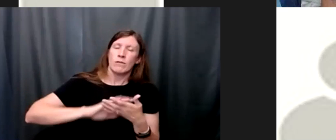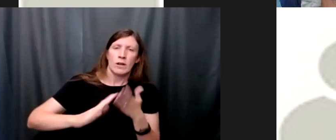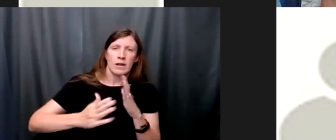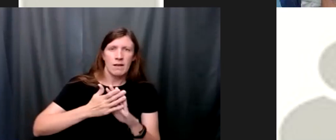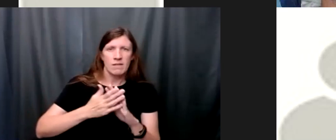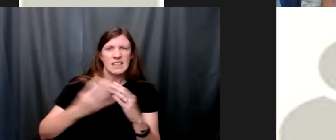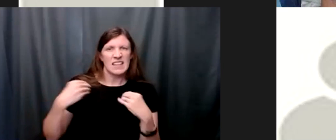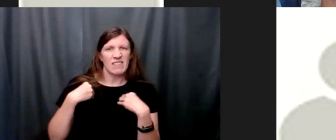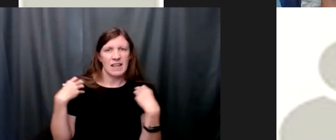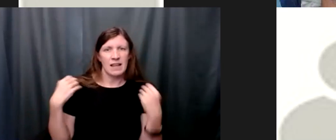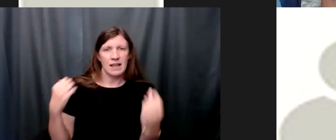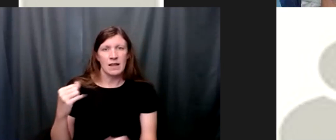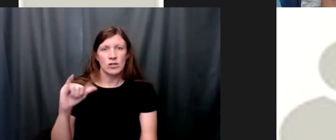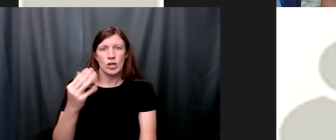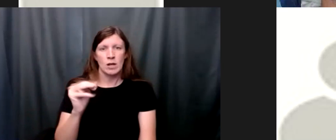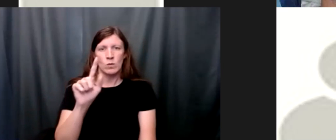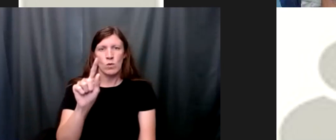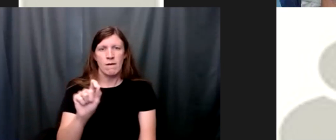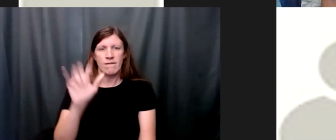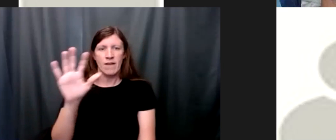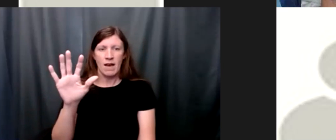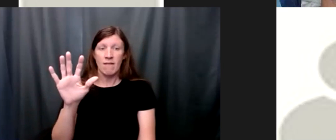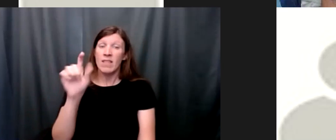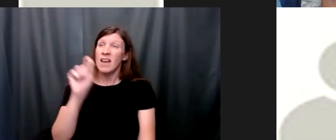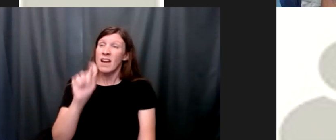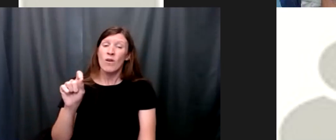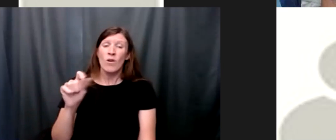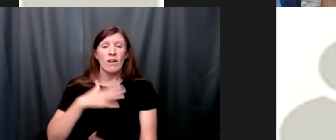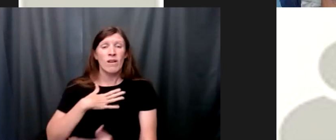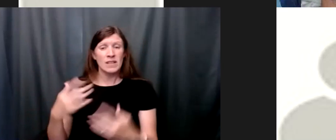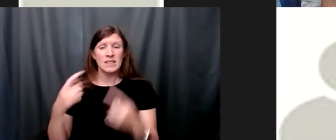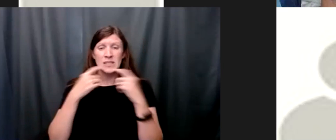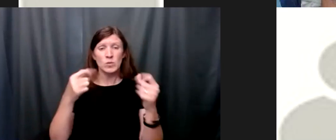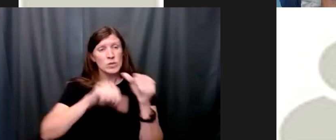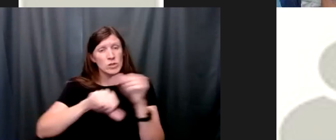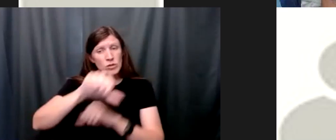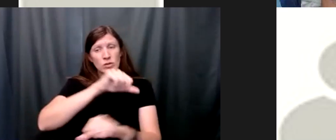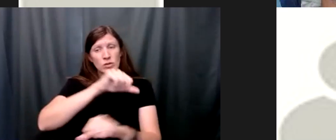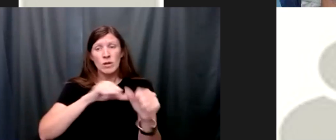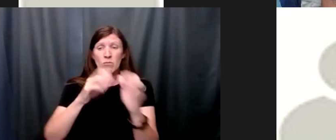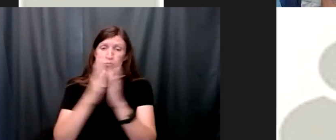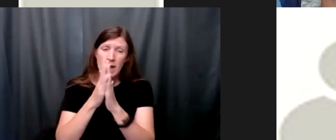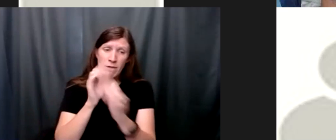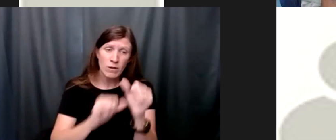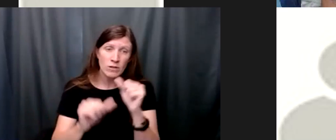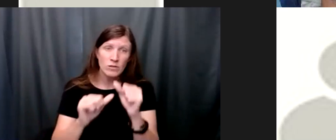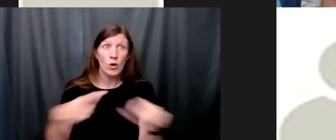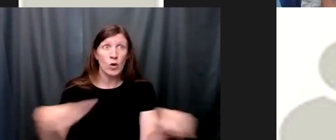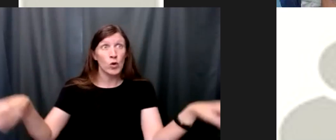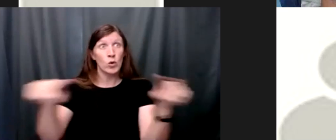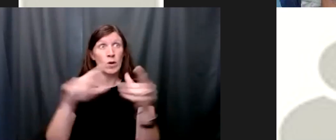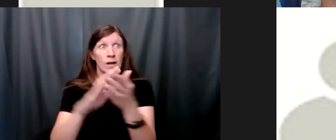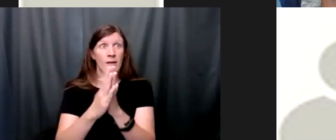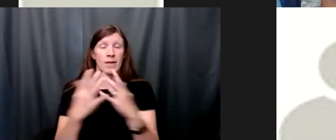james 5 therefore confess your sins to each other and pray for each other so that you may be healed i was so nervous